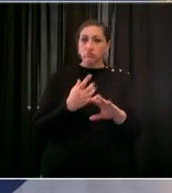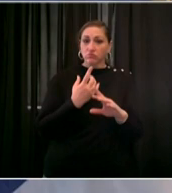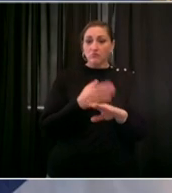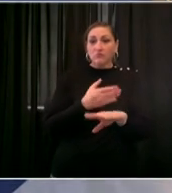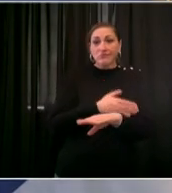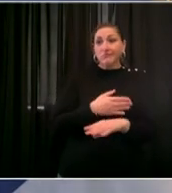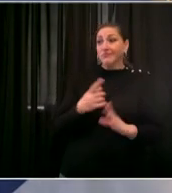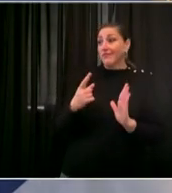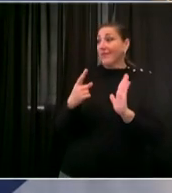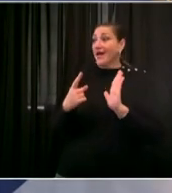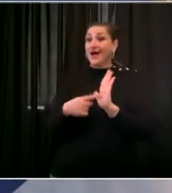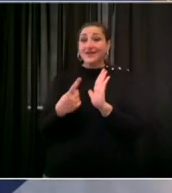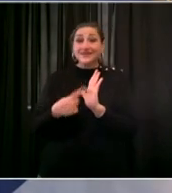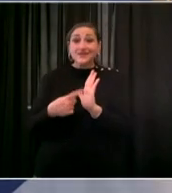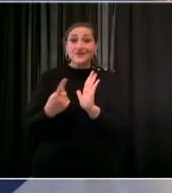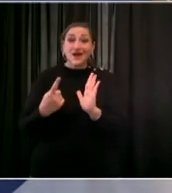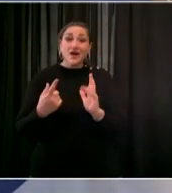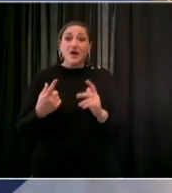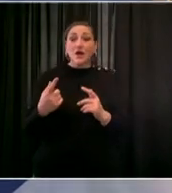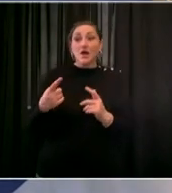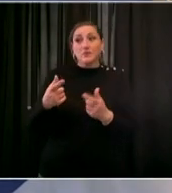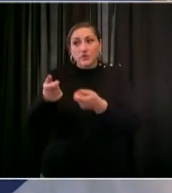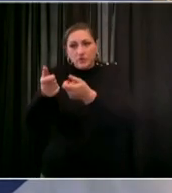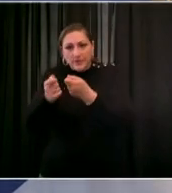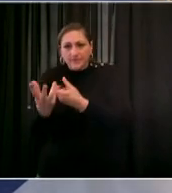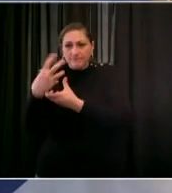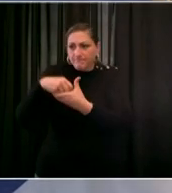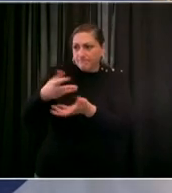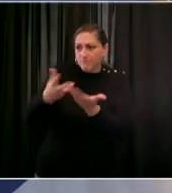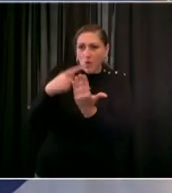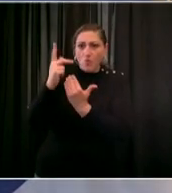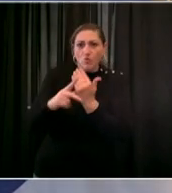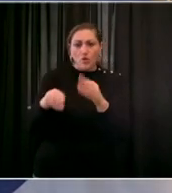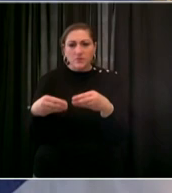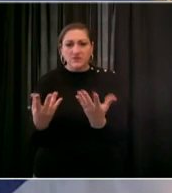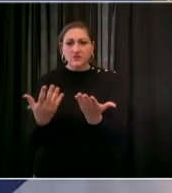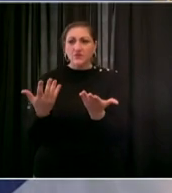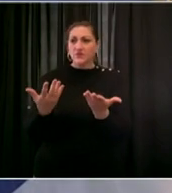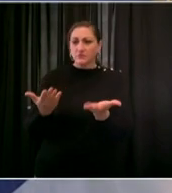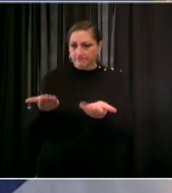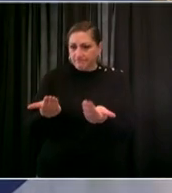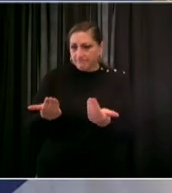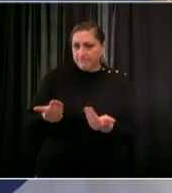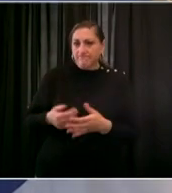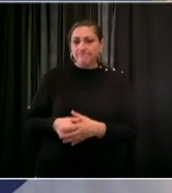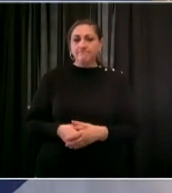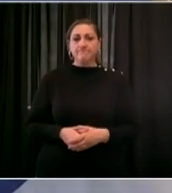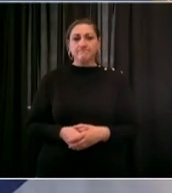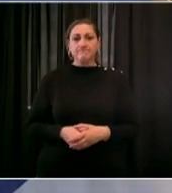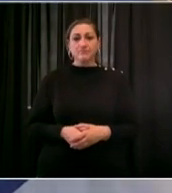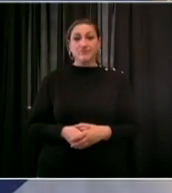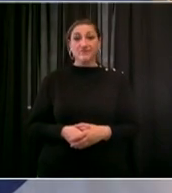attempts to keep those who need help engaged in the programs they are available that are available to them but there's no